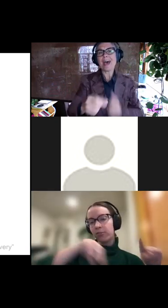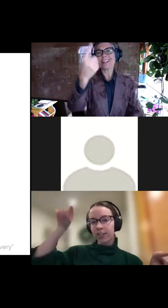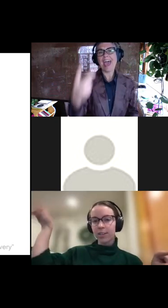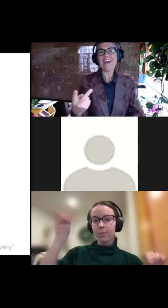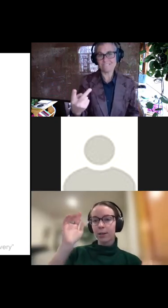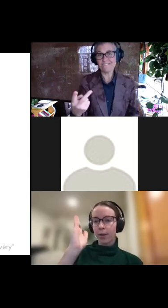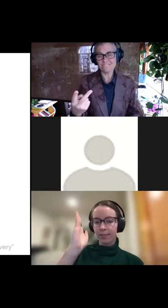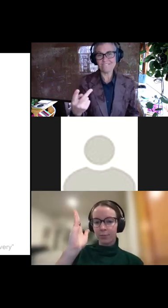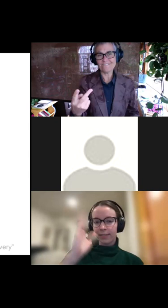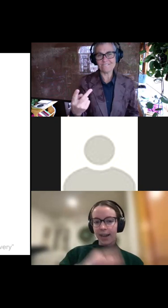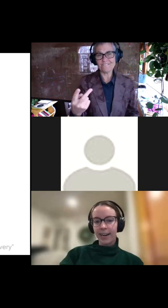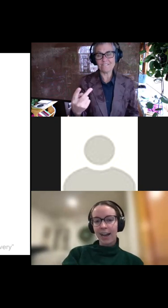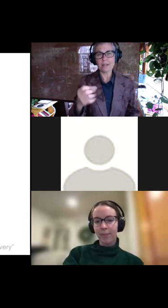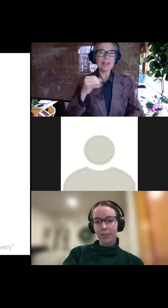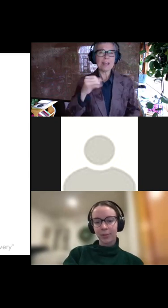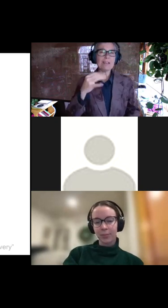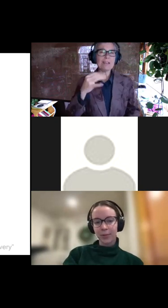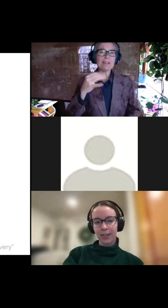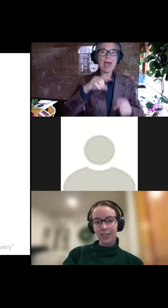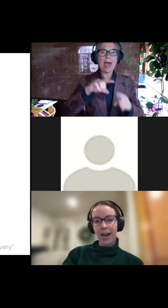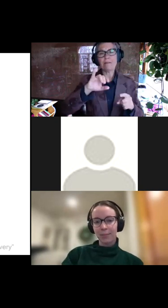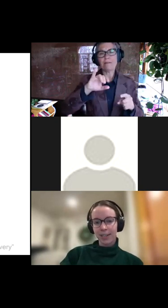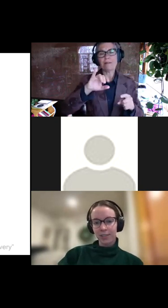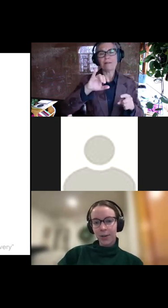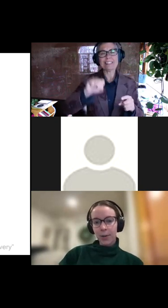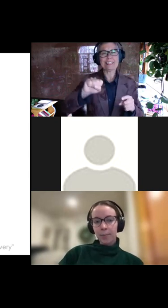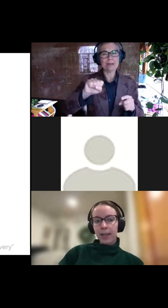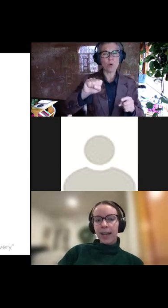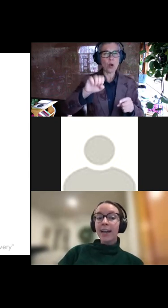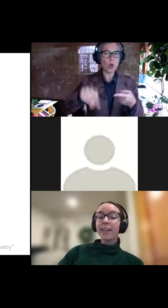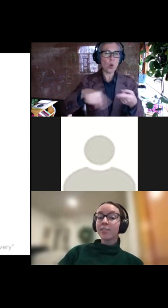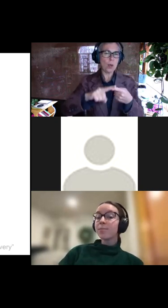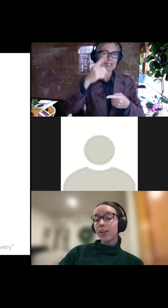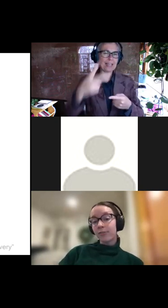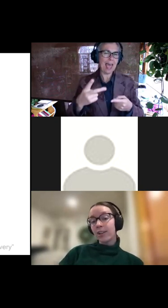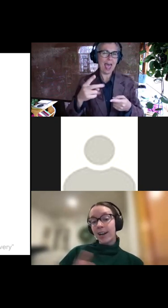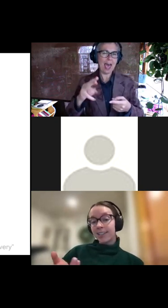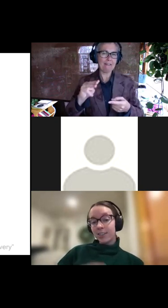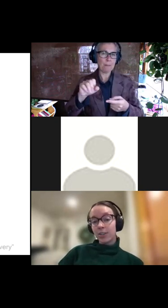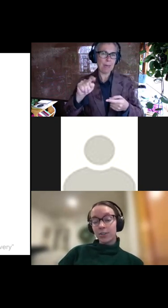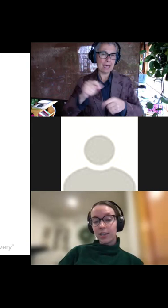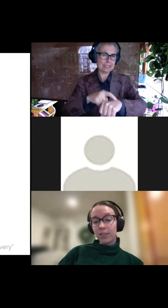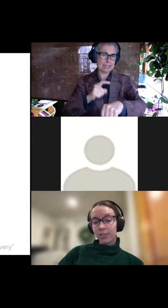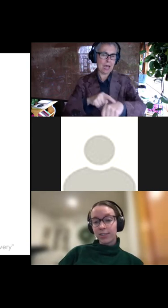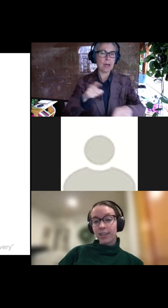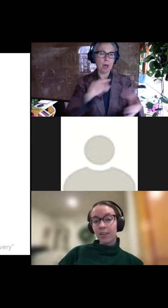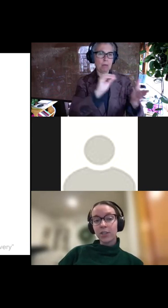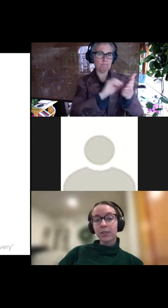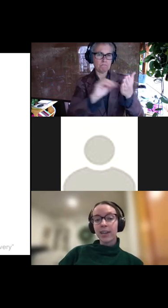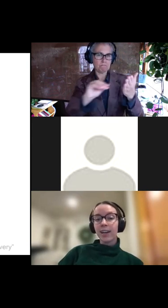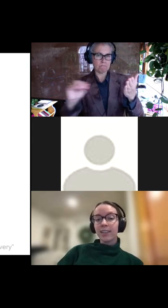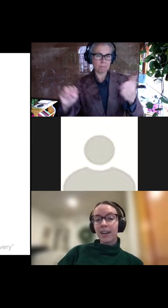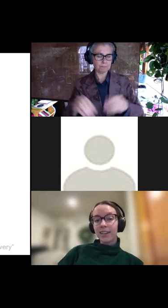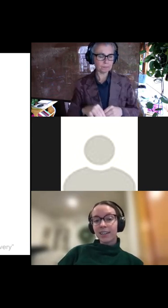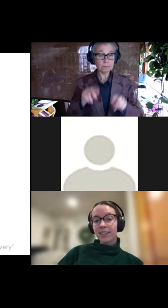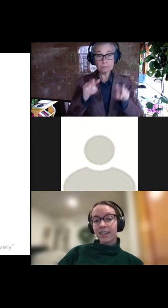from, if you fit a sigmoid, when, when that half maximum, uh, time is. And it seems an awful lot, you know, even just looking at it